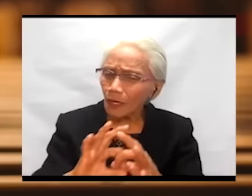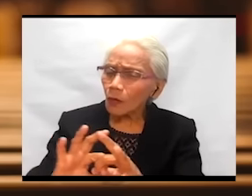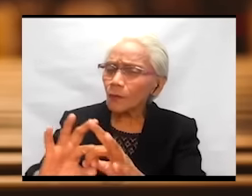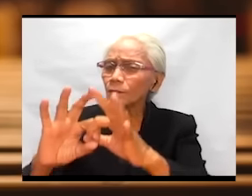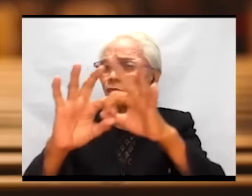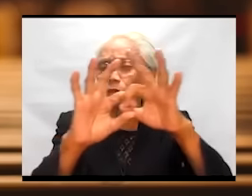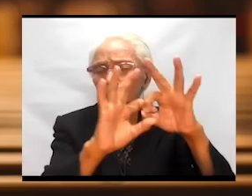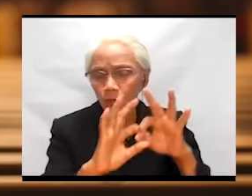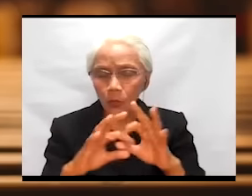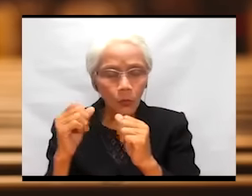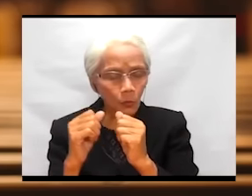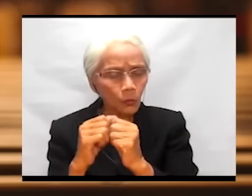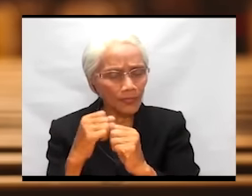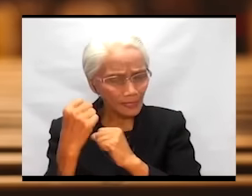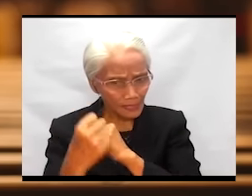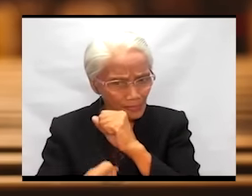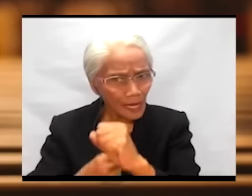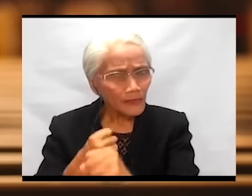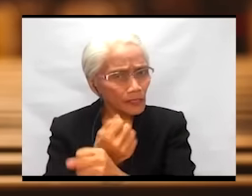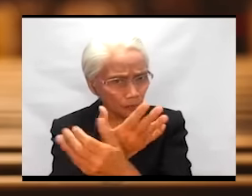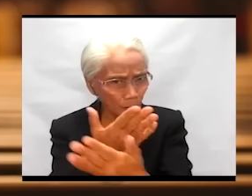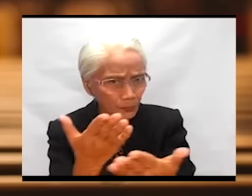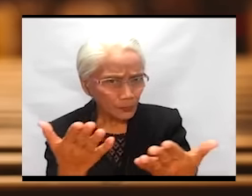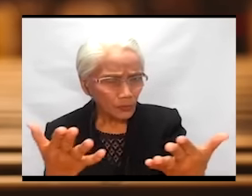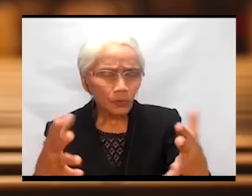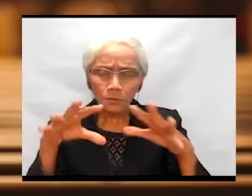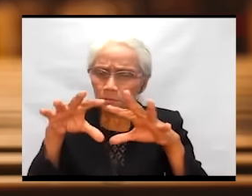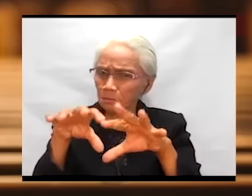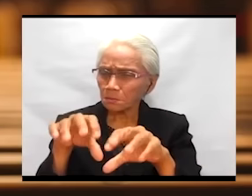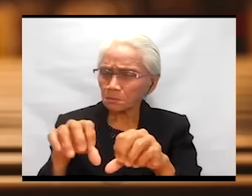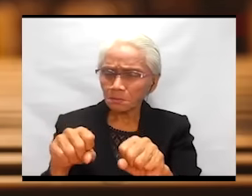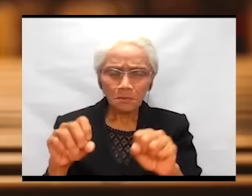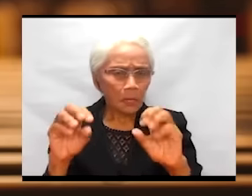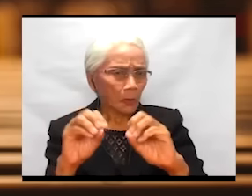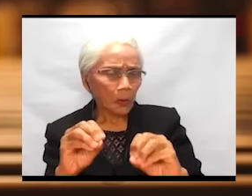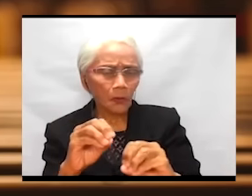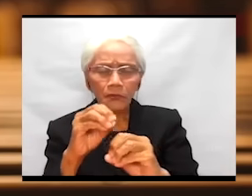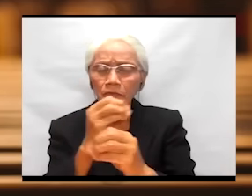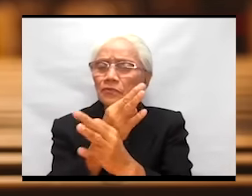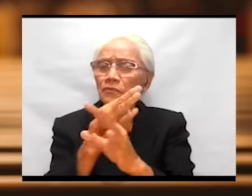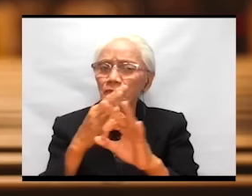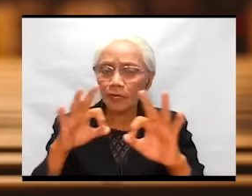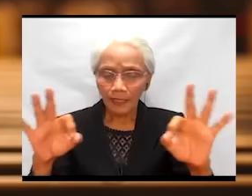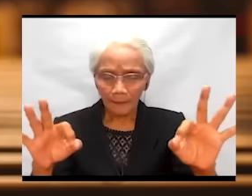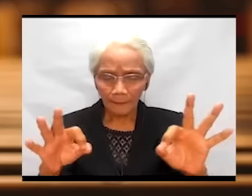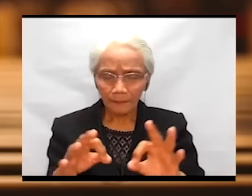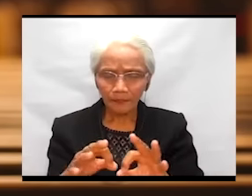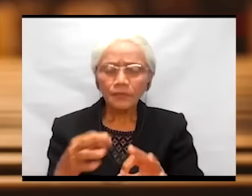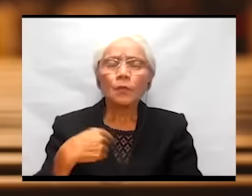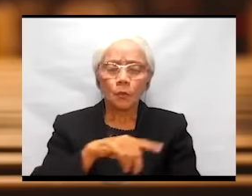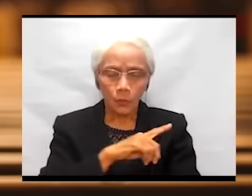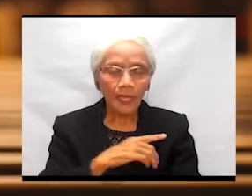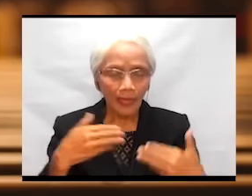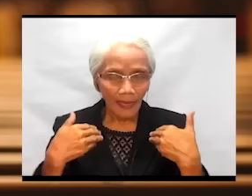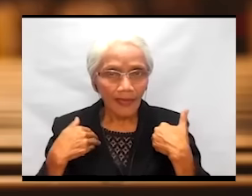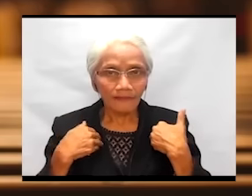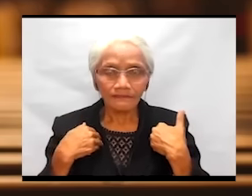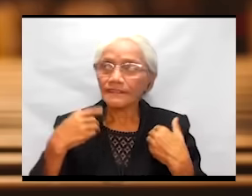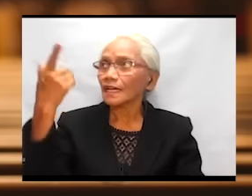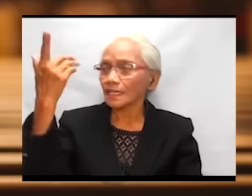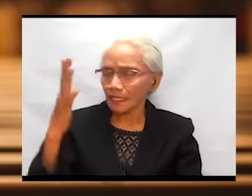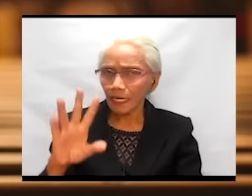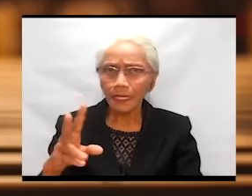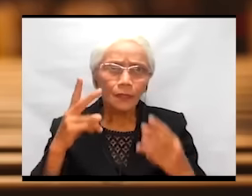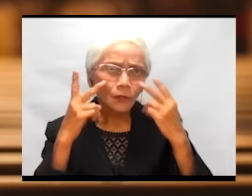who are caught in unfreedoms. We have a God who sees, who hears, who knows,